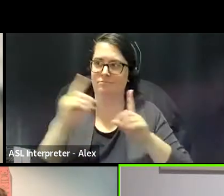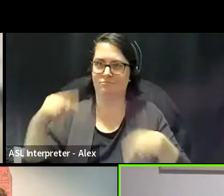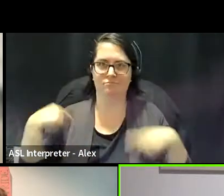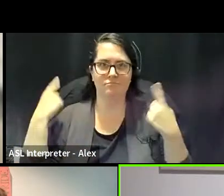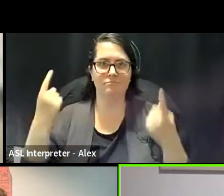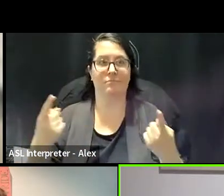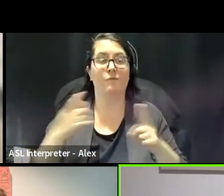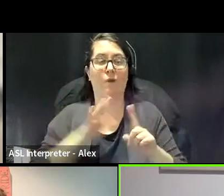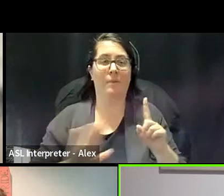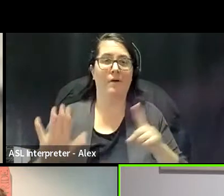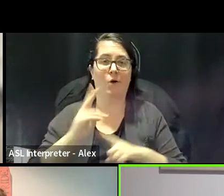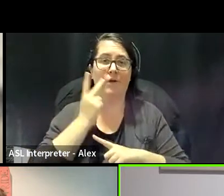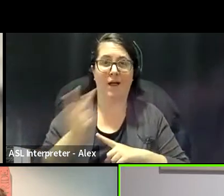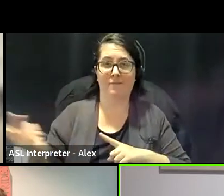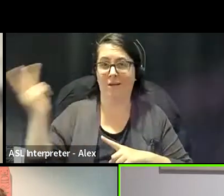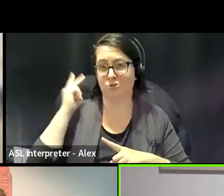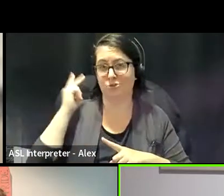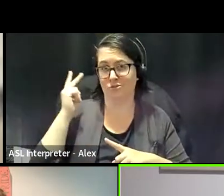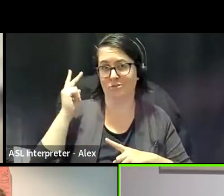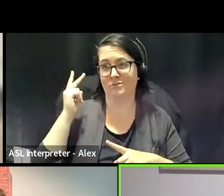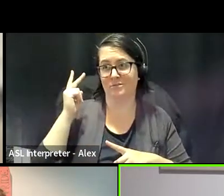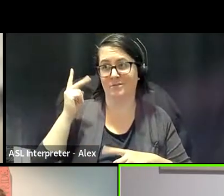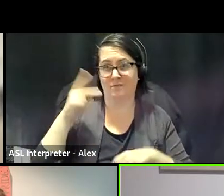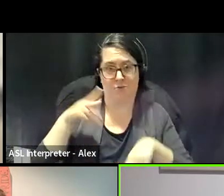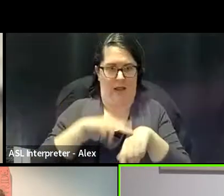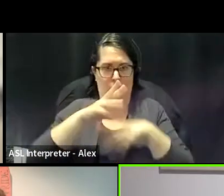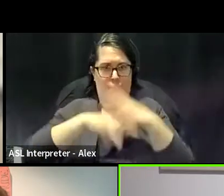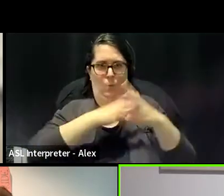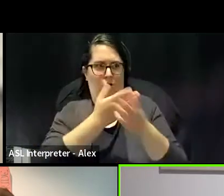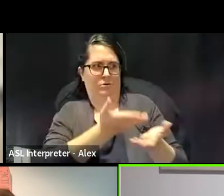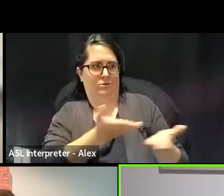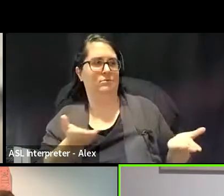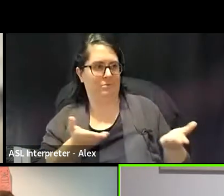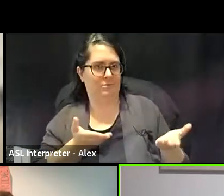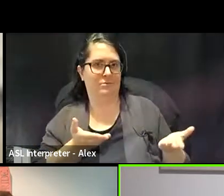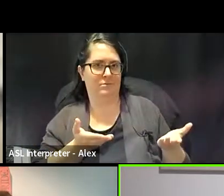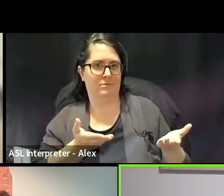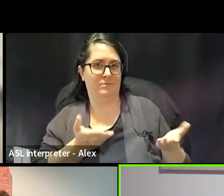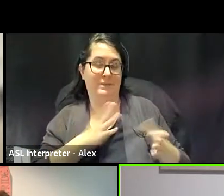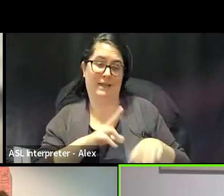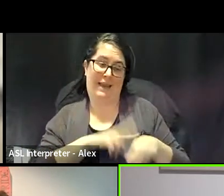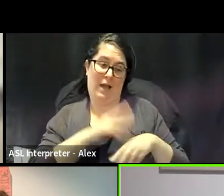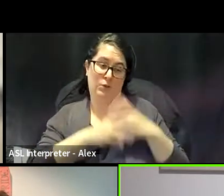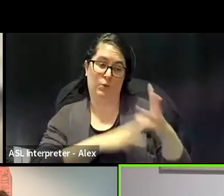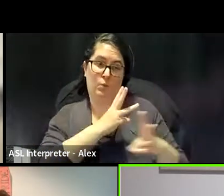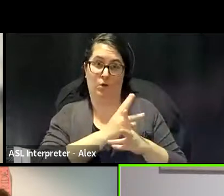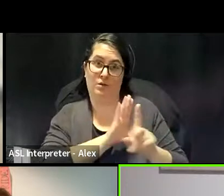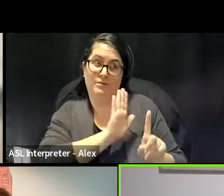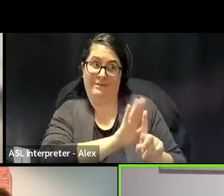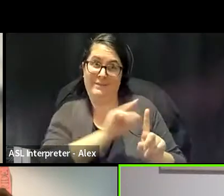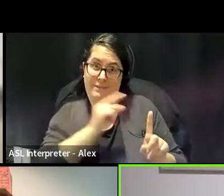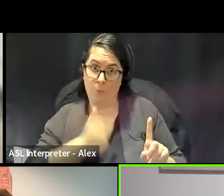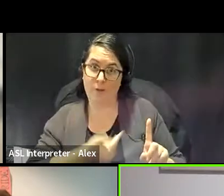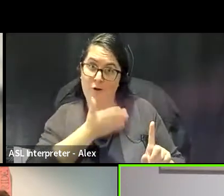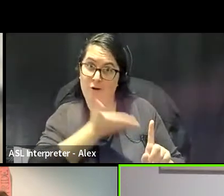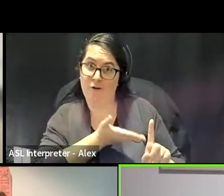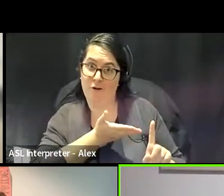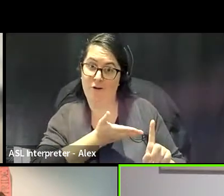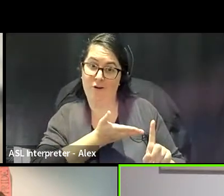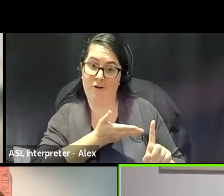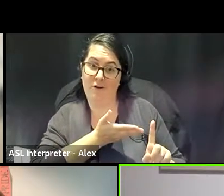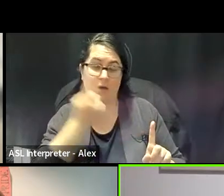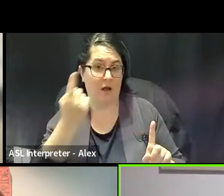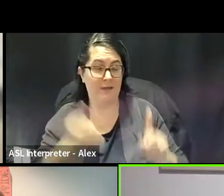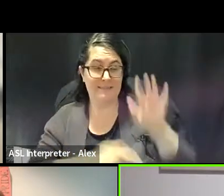reflection of the natural world, because the natural world is inherently queer. It is infinitely,